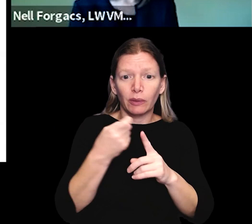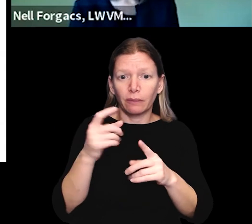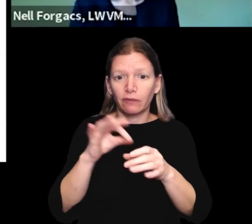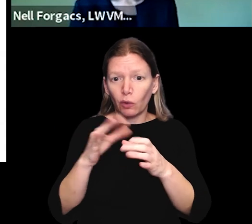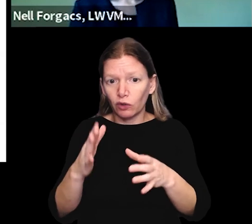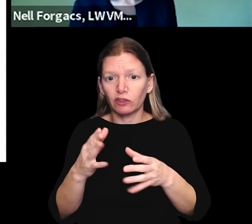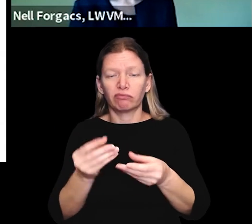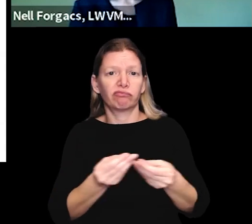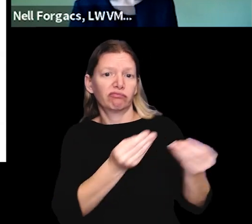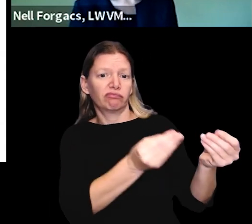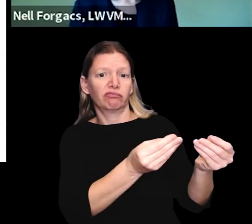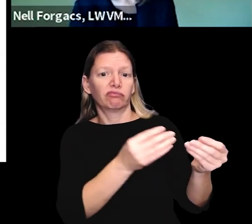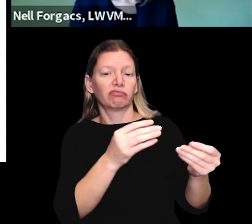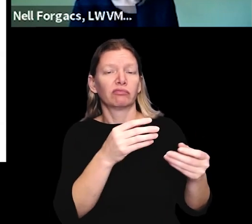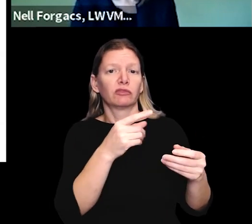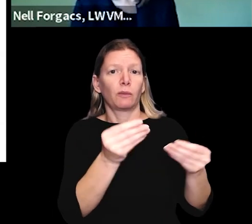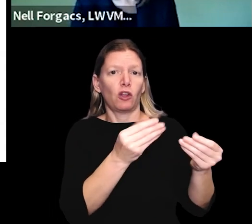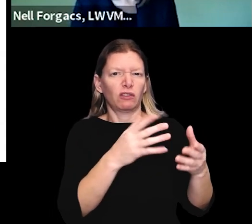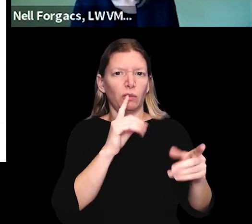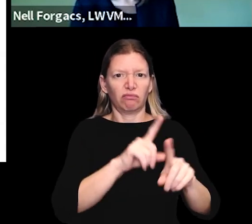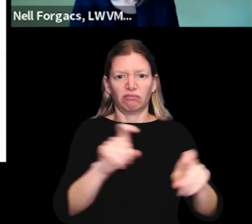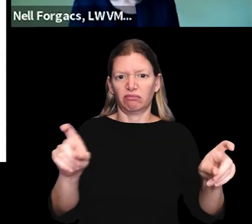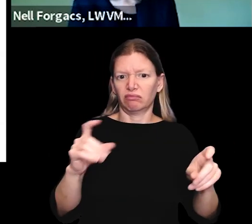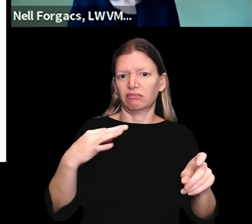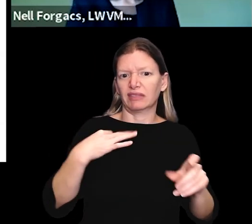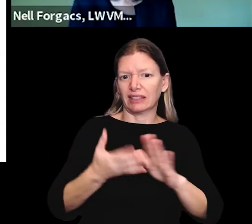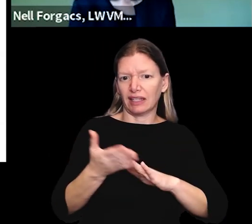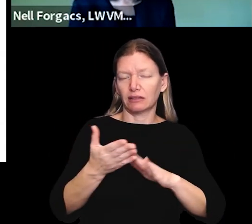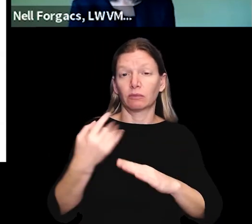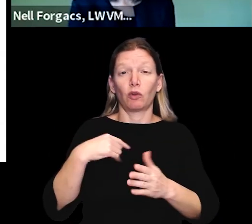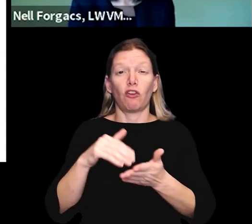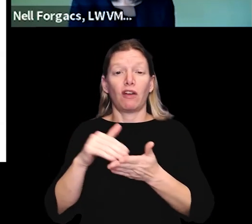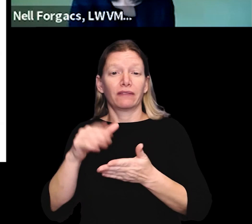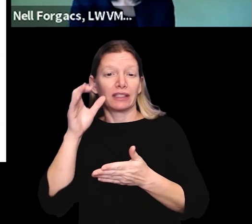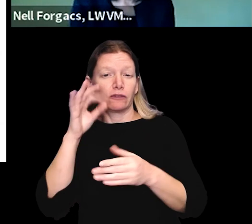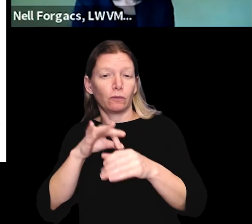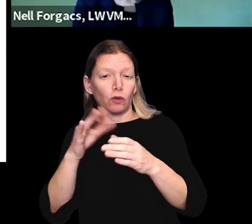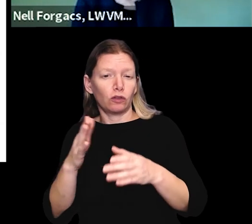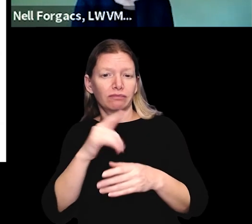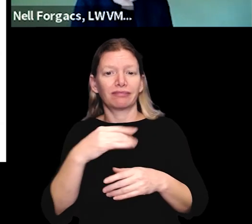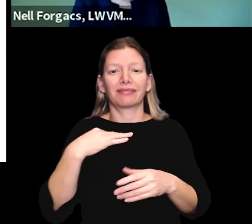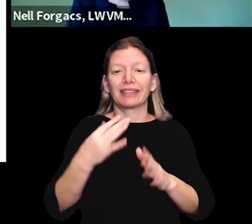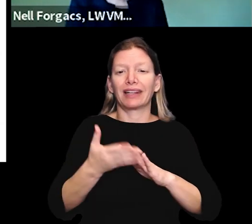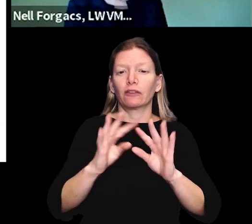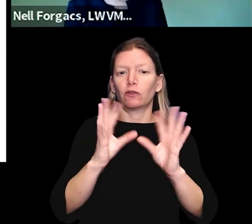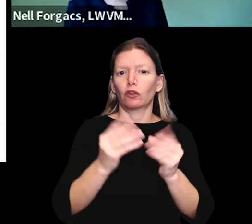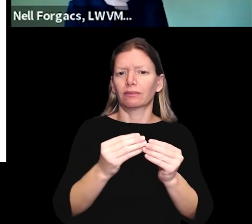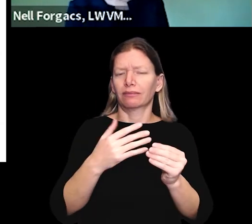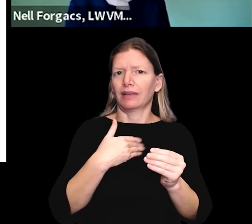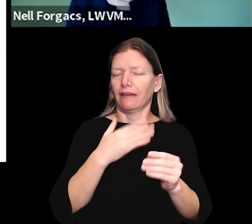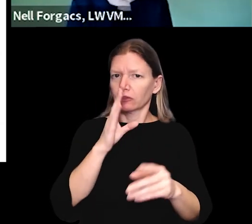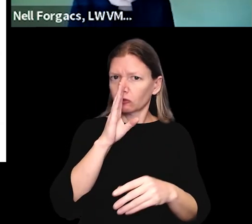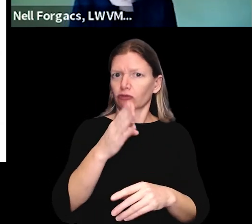and posed to the candidates by a moderator. We often hear from voters that candidates forums